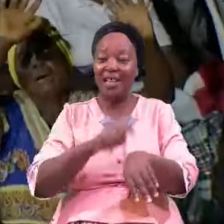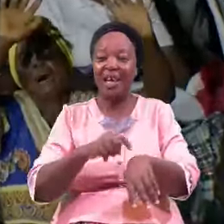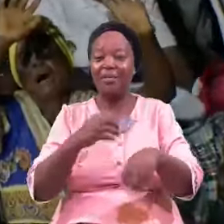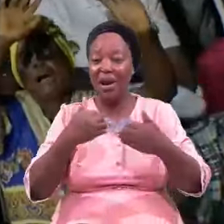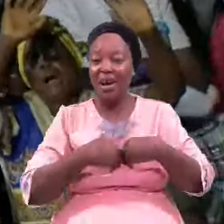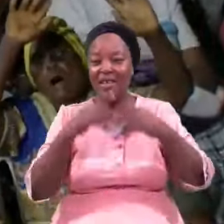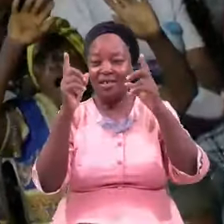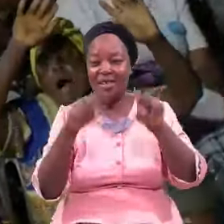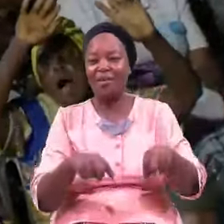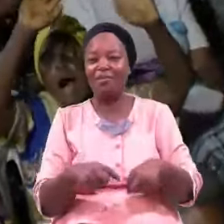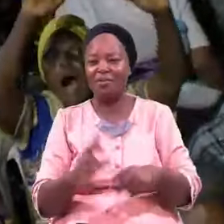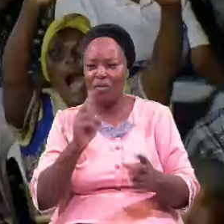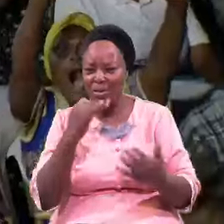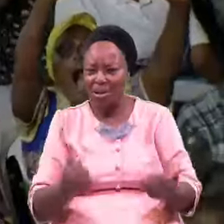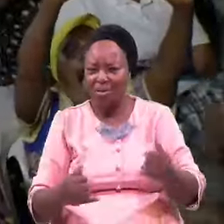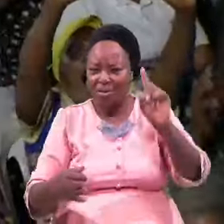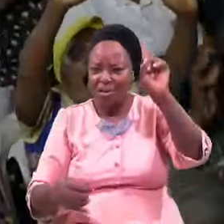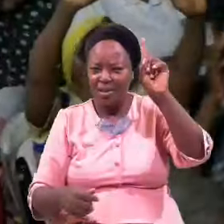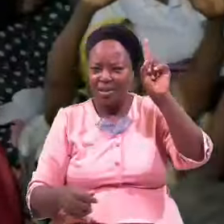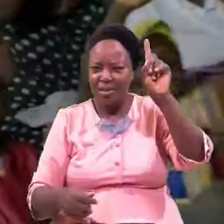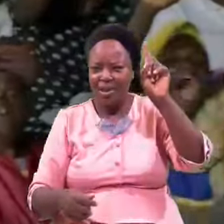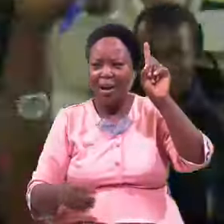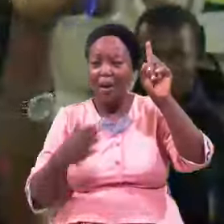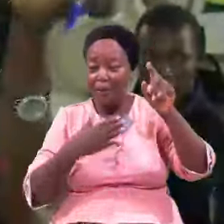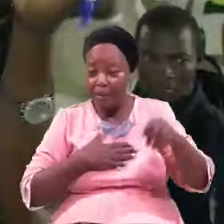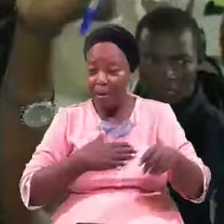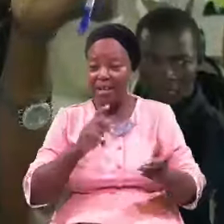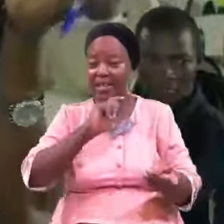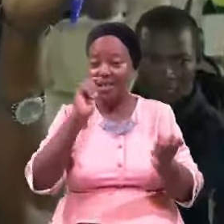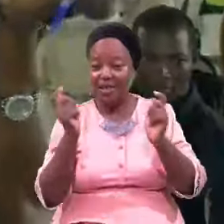Where Are You My Transformation Time Has Come